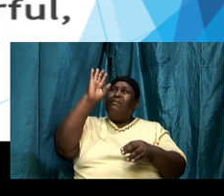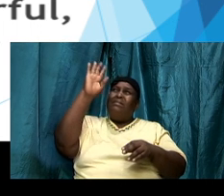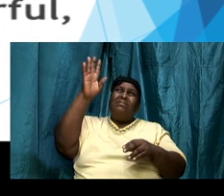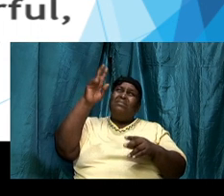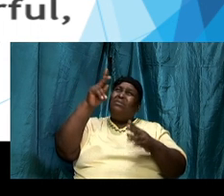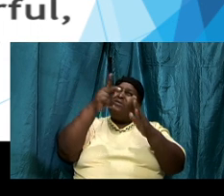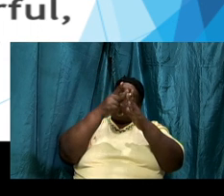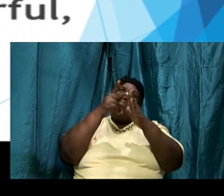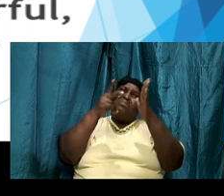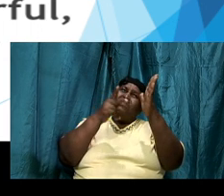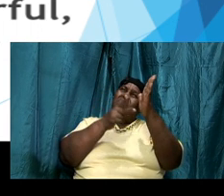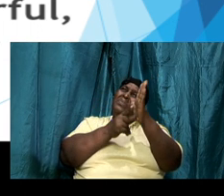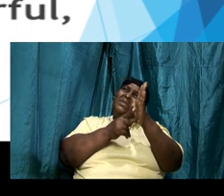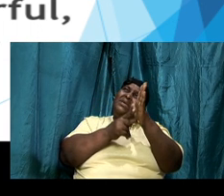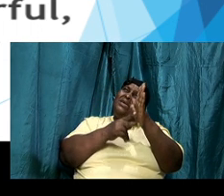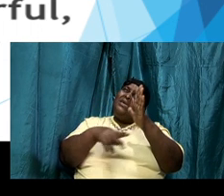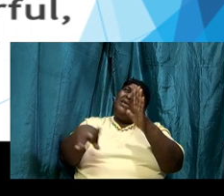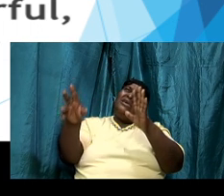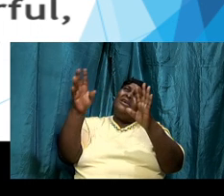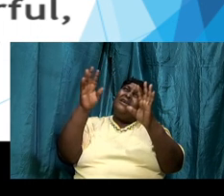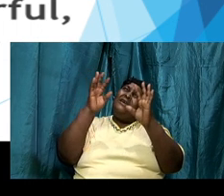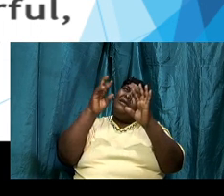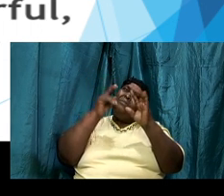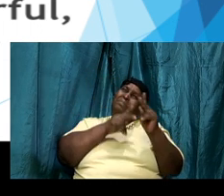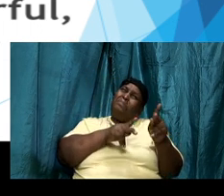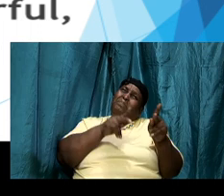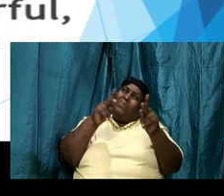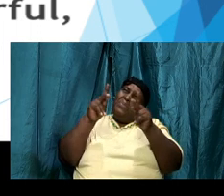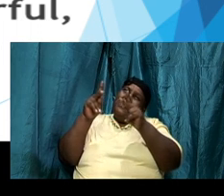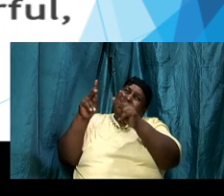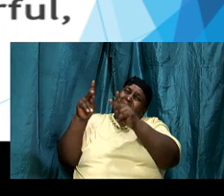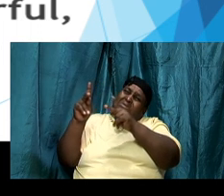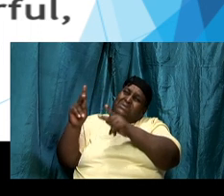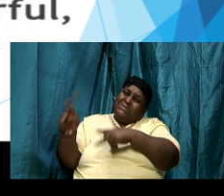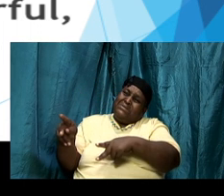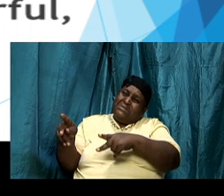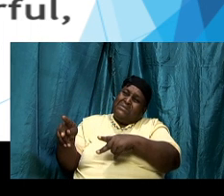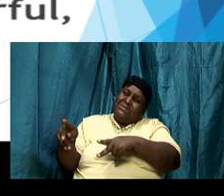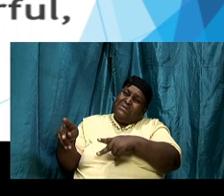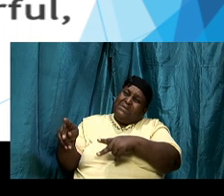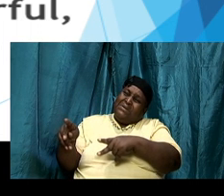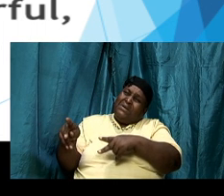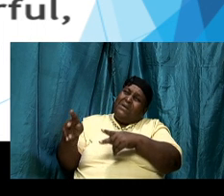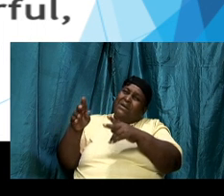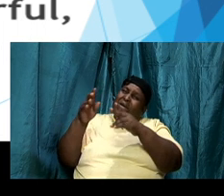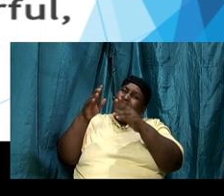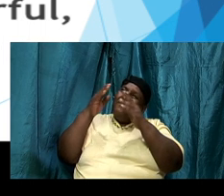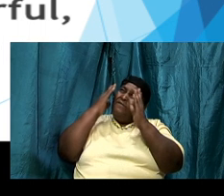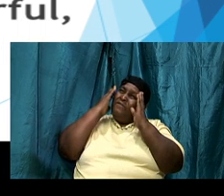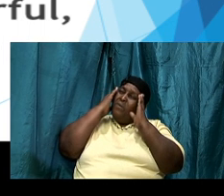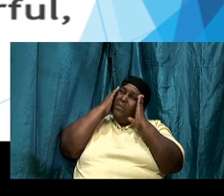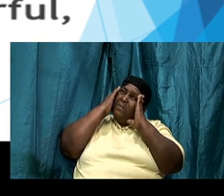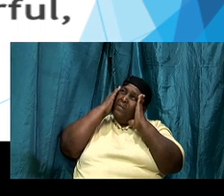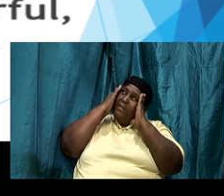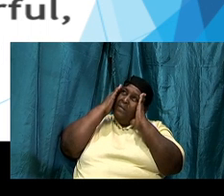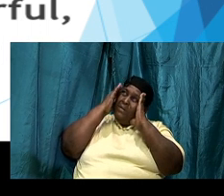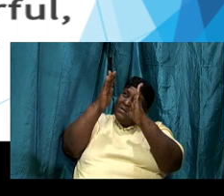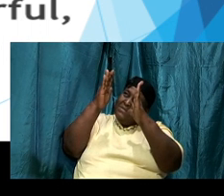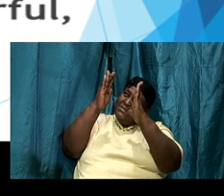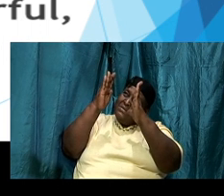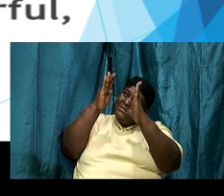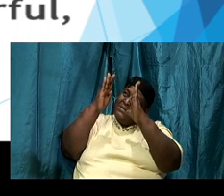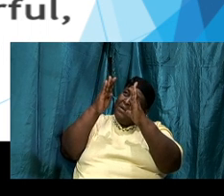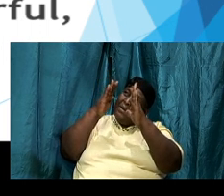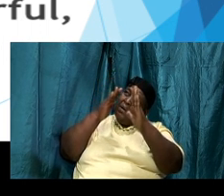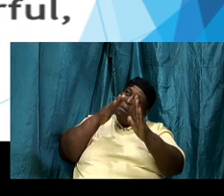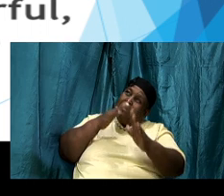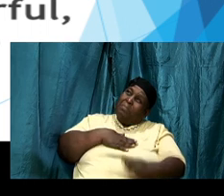fix my eyes that word fix simply means focus focus